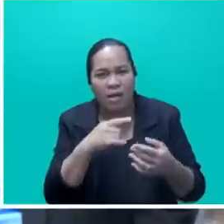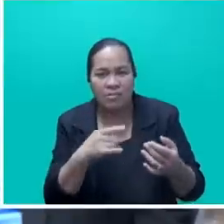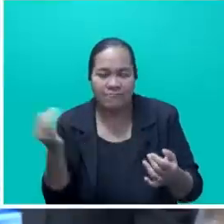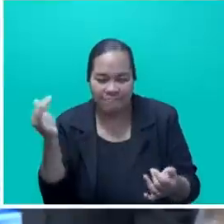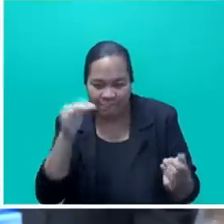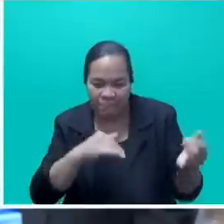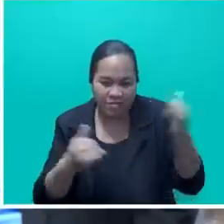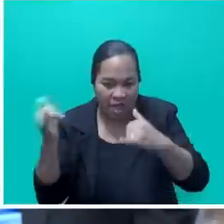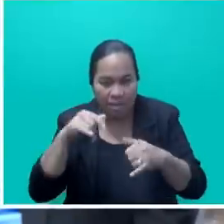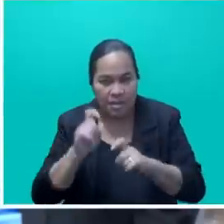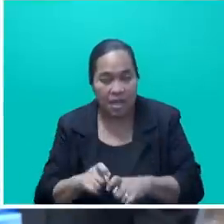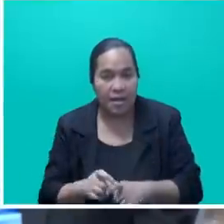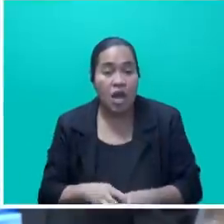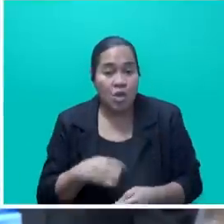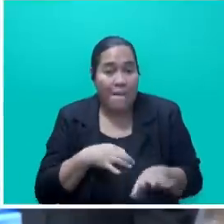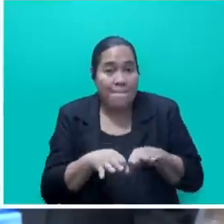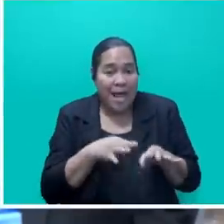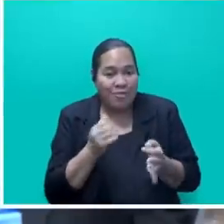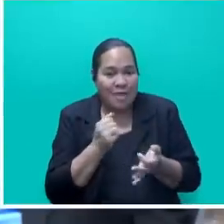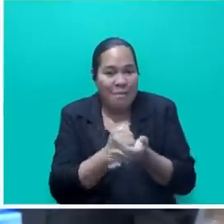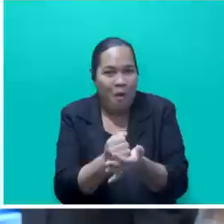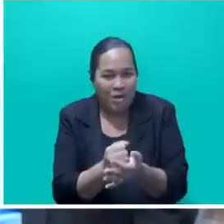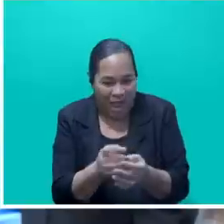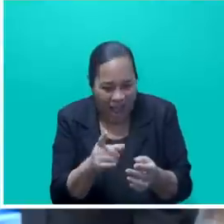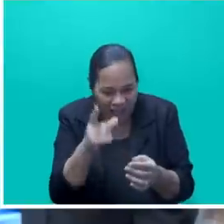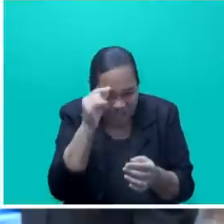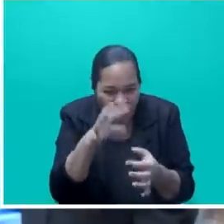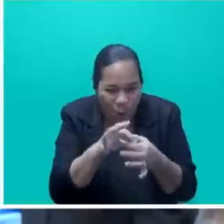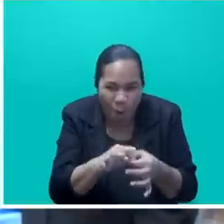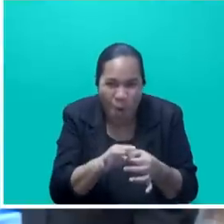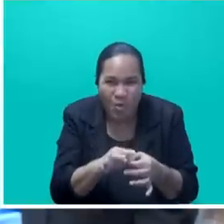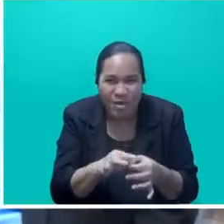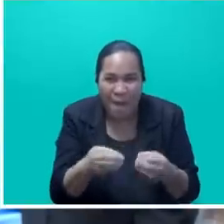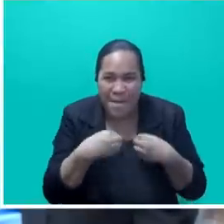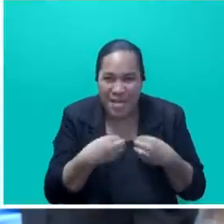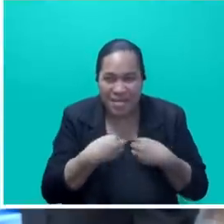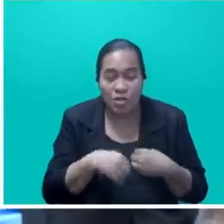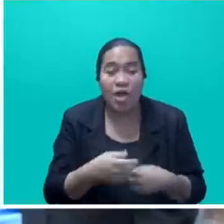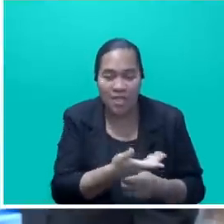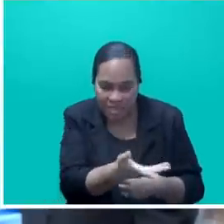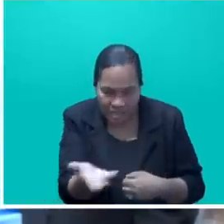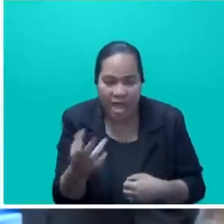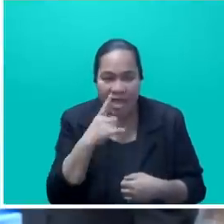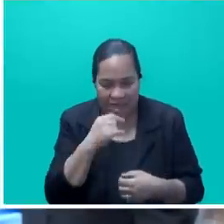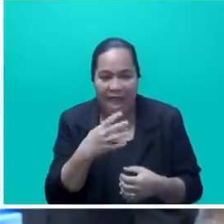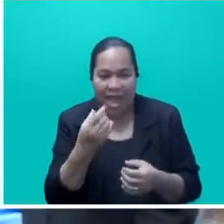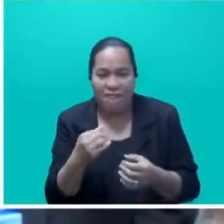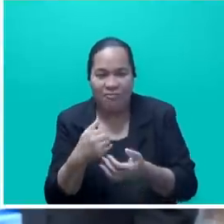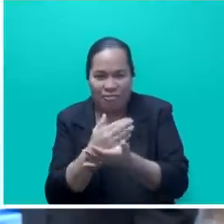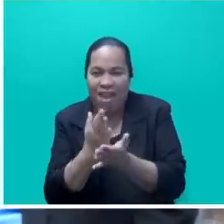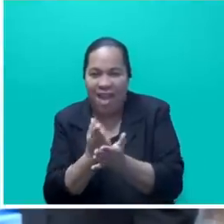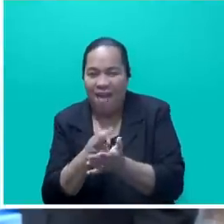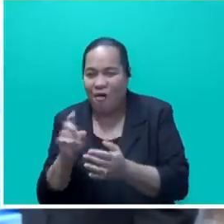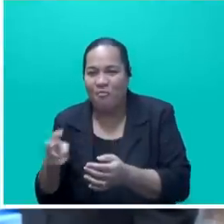is to support our resource owners and our indigenous people, so they too can have a larger share of the tourism